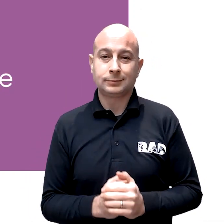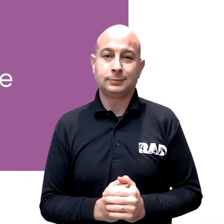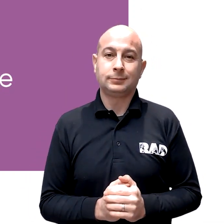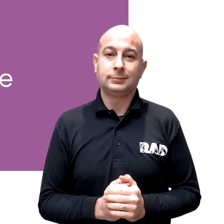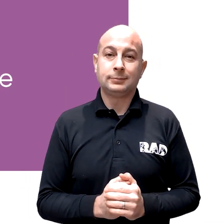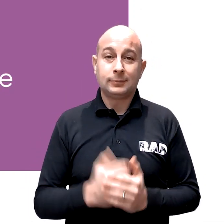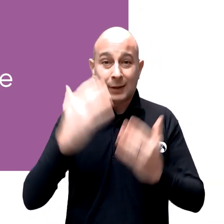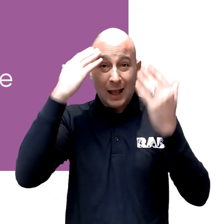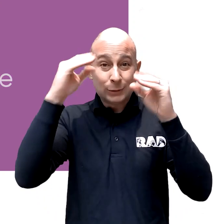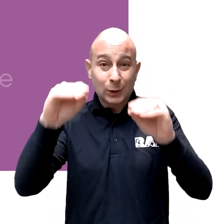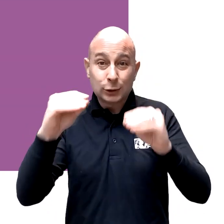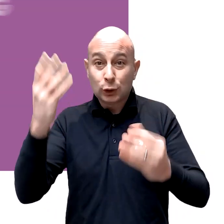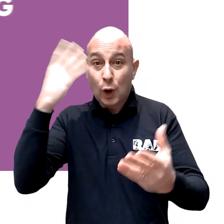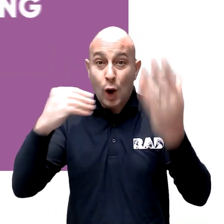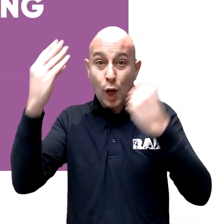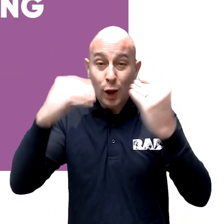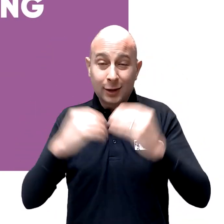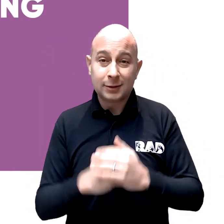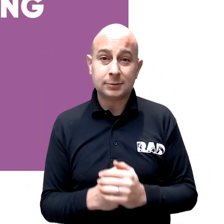recovery plan.